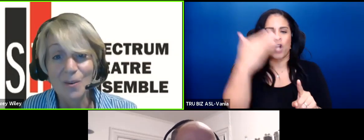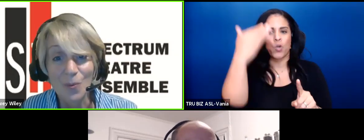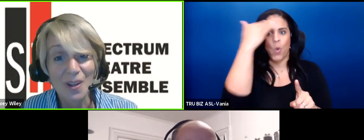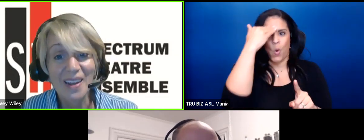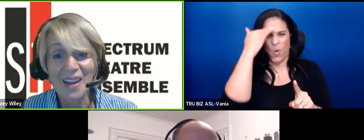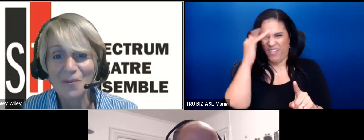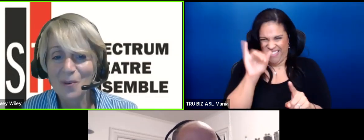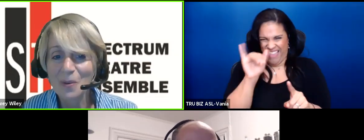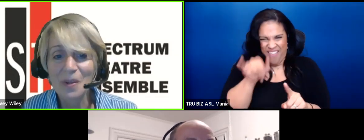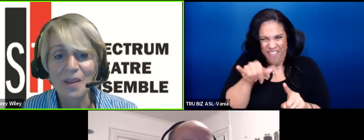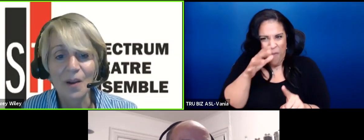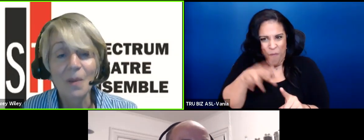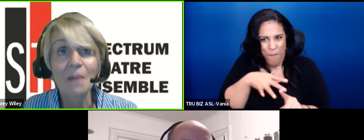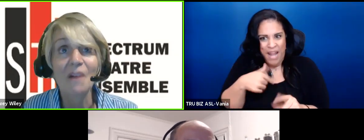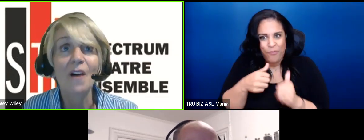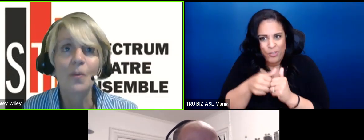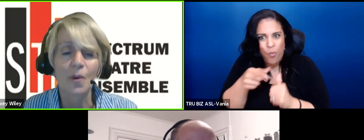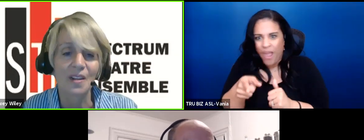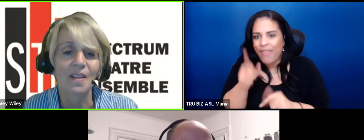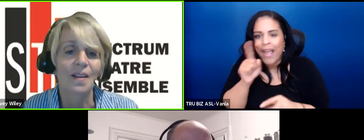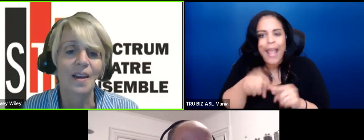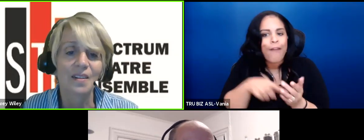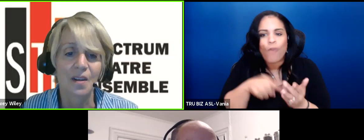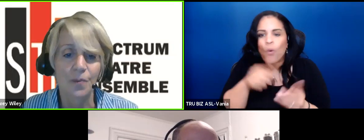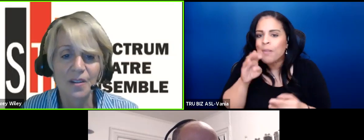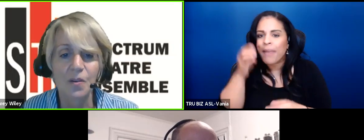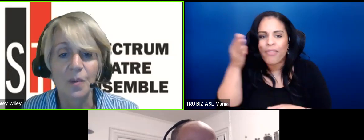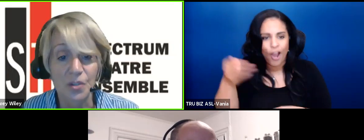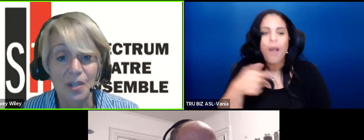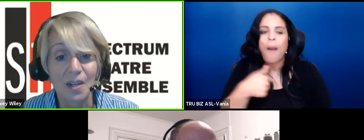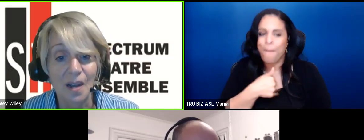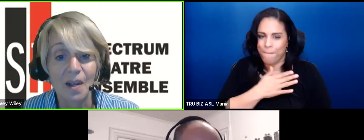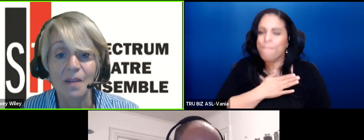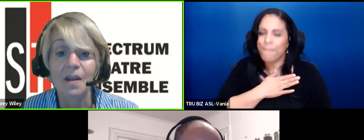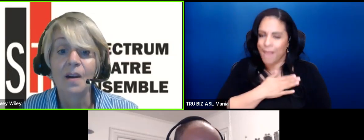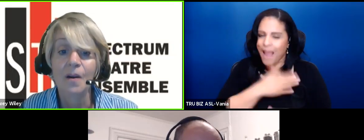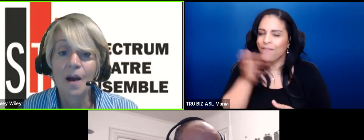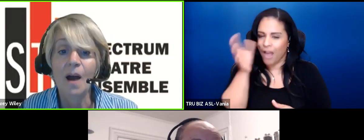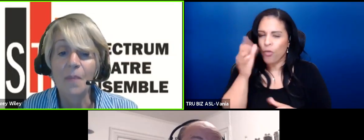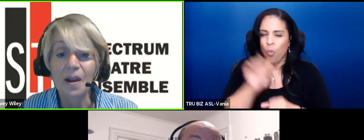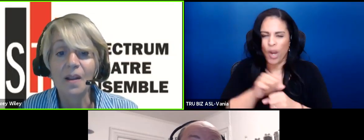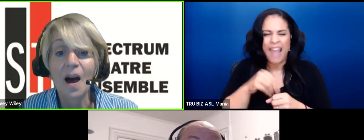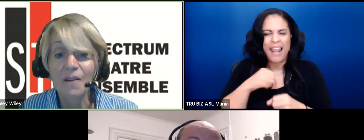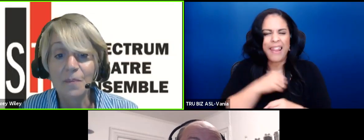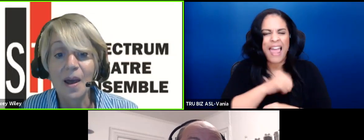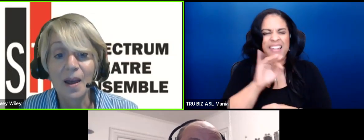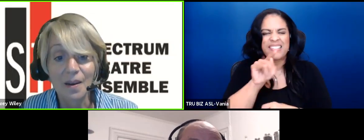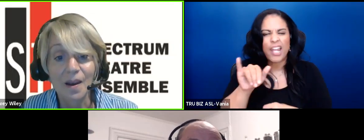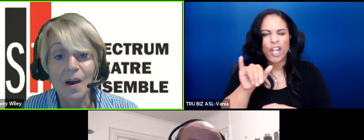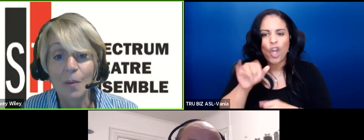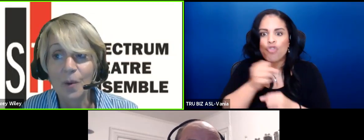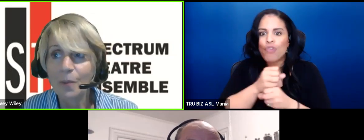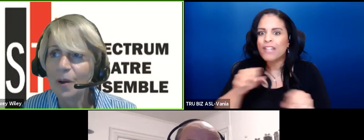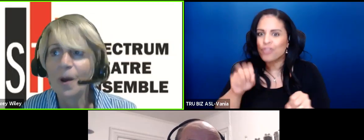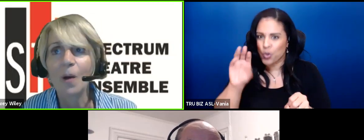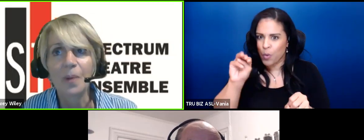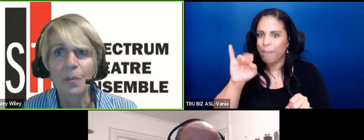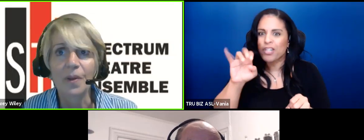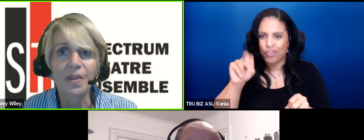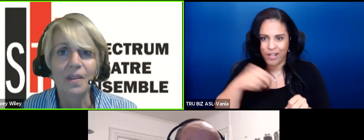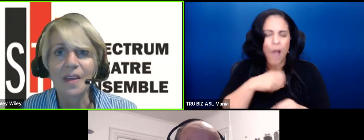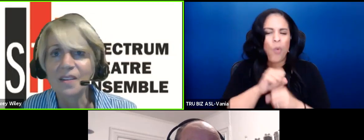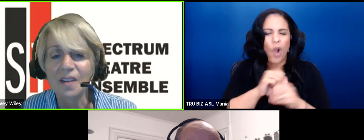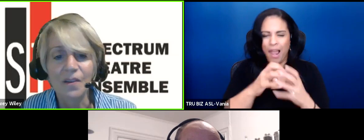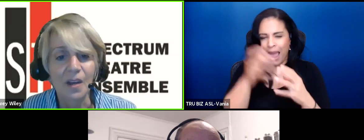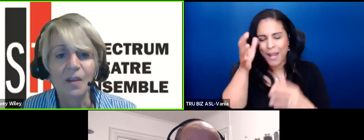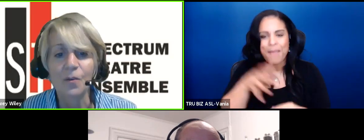who really can't afford to be there and my father worked at the Atlantic City Rescue Mission and and I met a lot of men um when I would go help